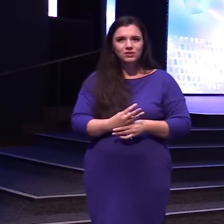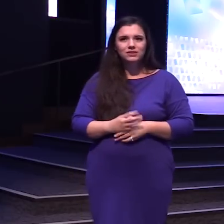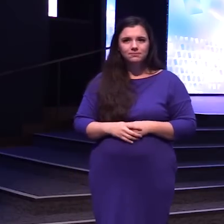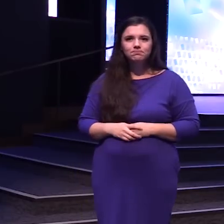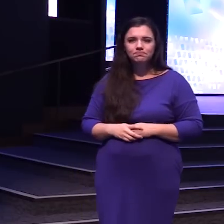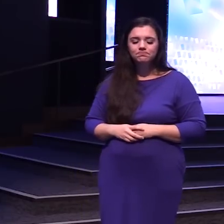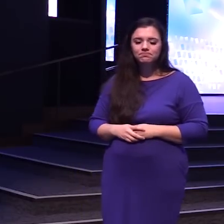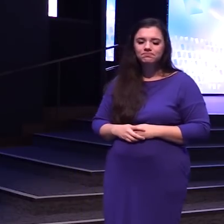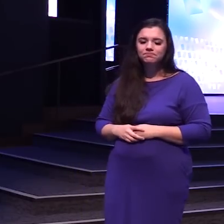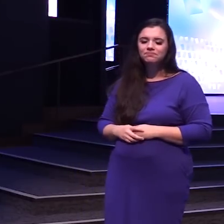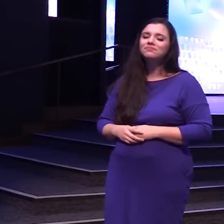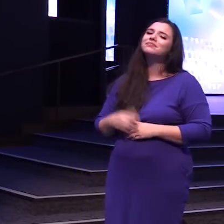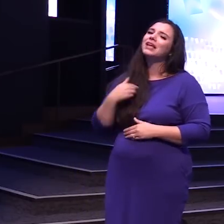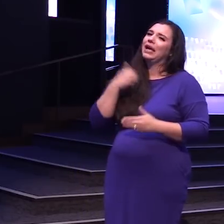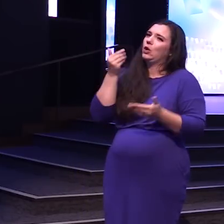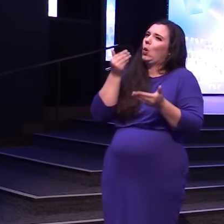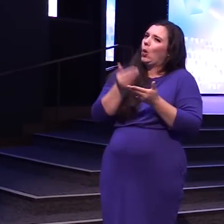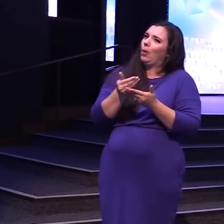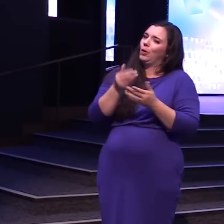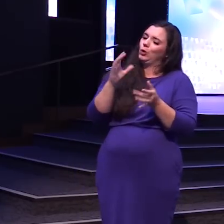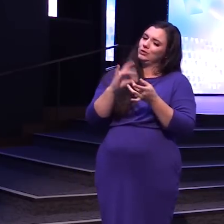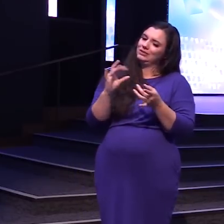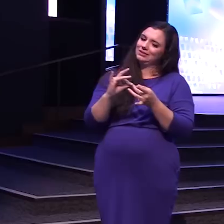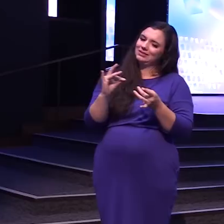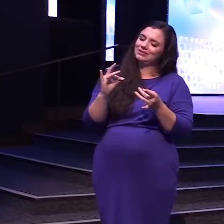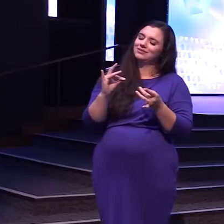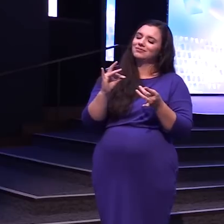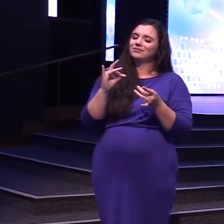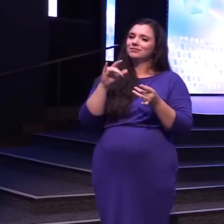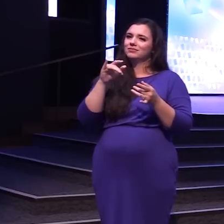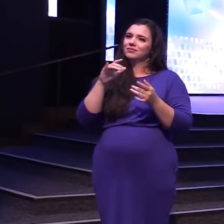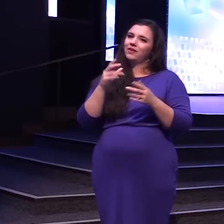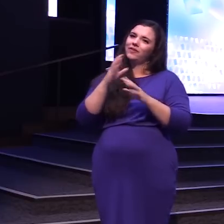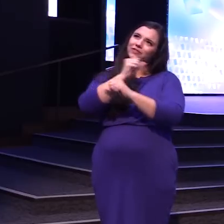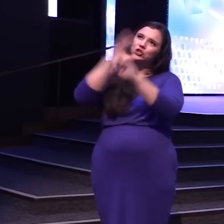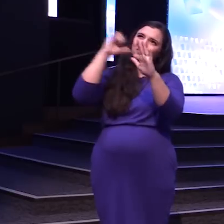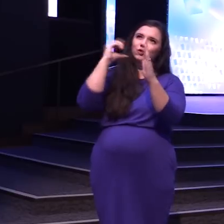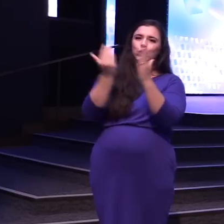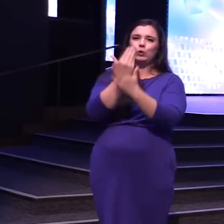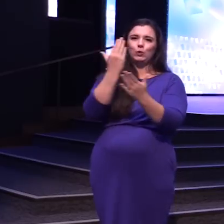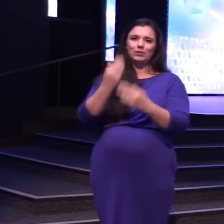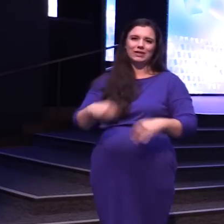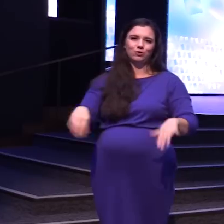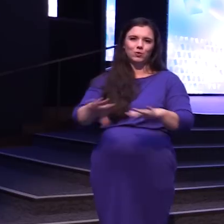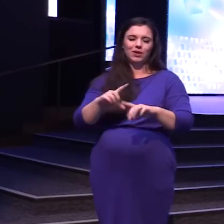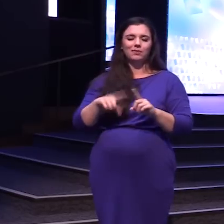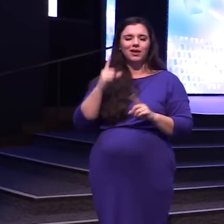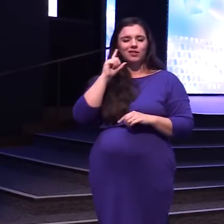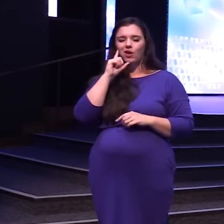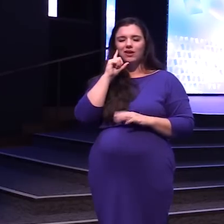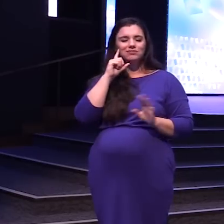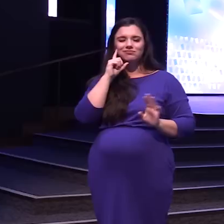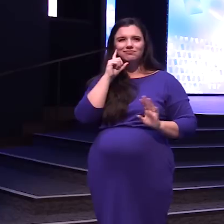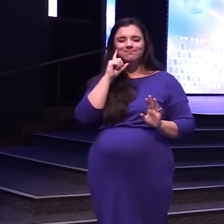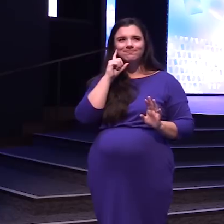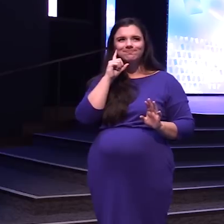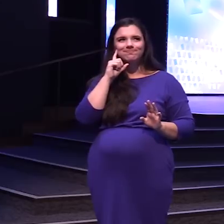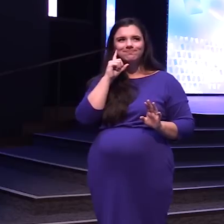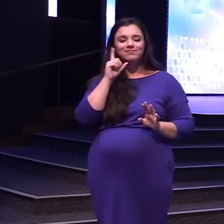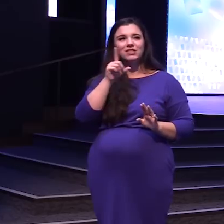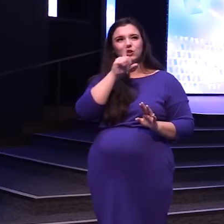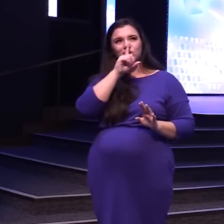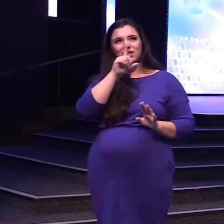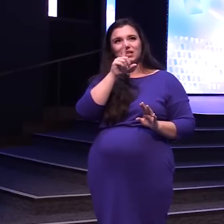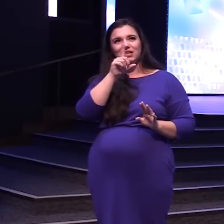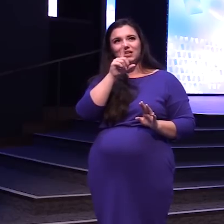Now I almost Name this message Vision for a new territory But then I thought You know I don't know That's really